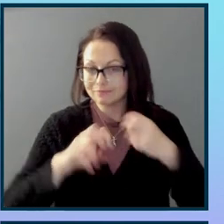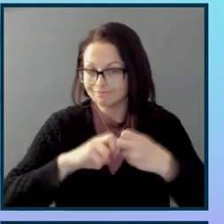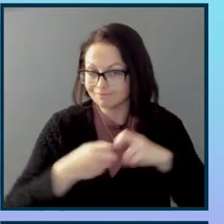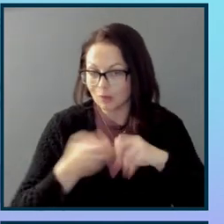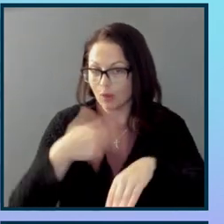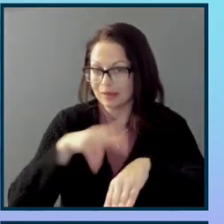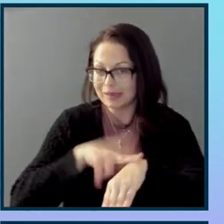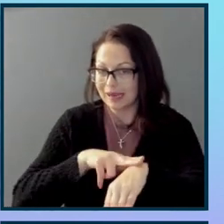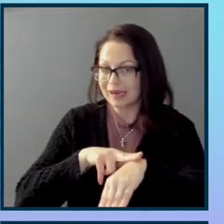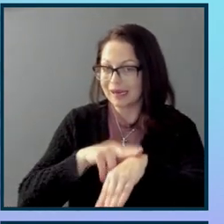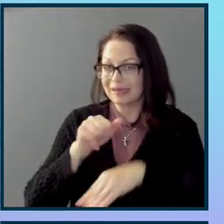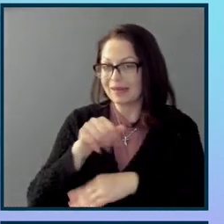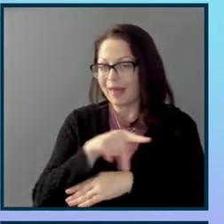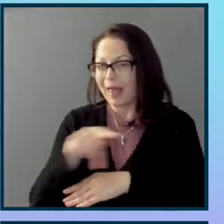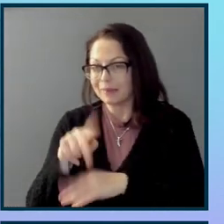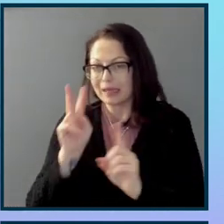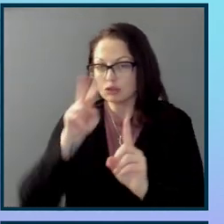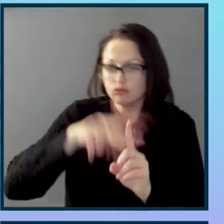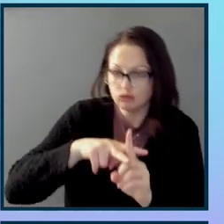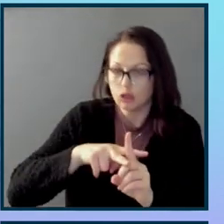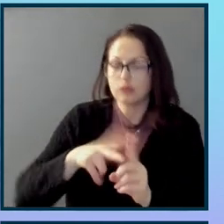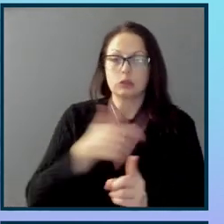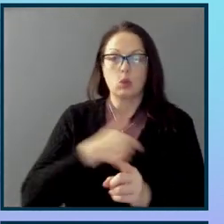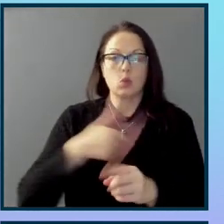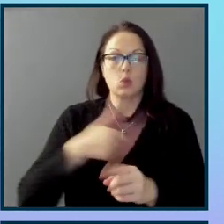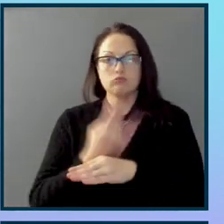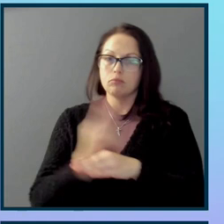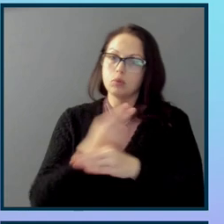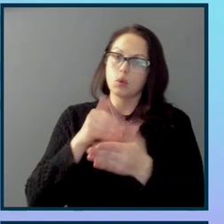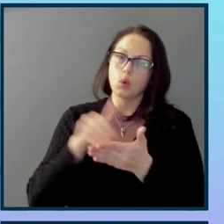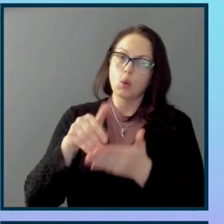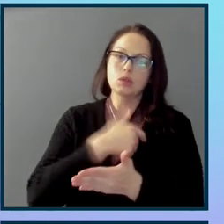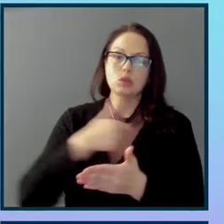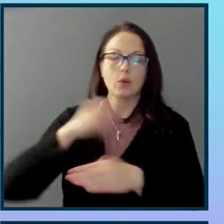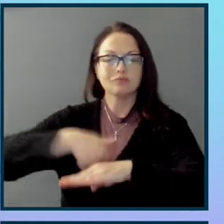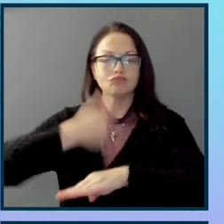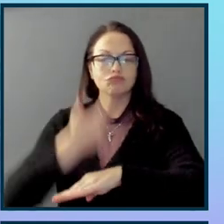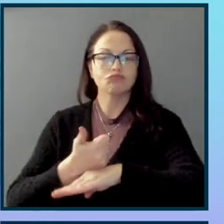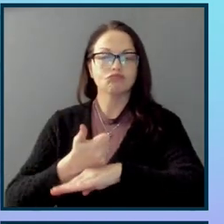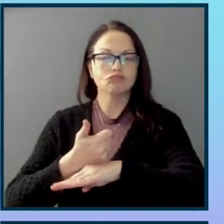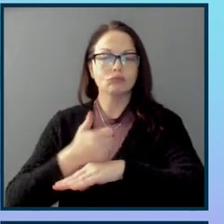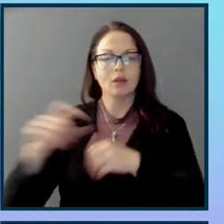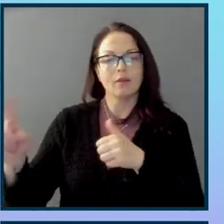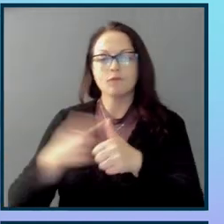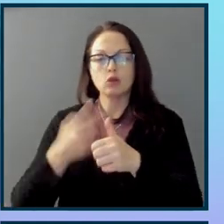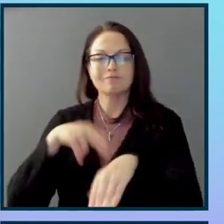applications were proliferating our lives. So we launched the first set of native mobile tools.